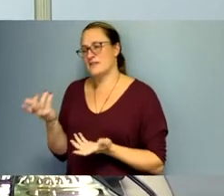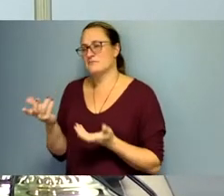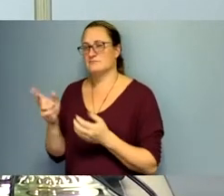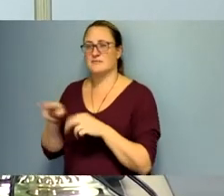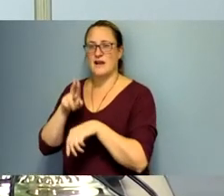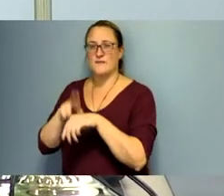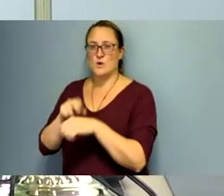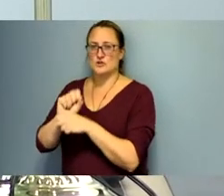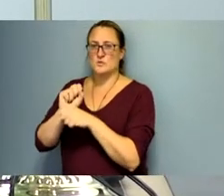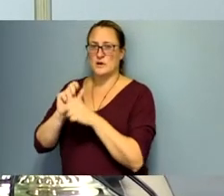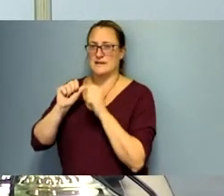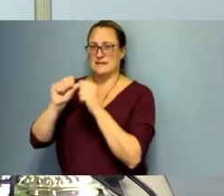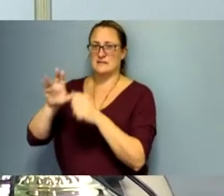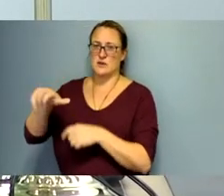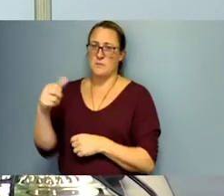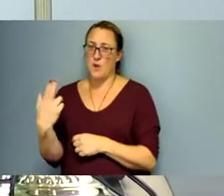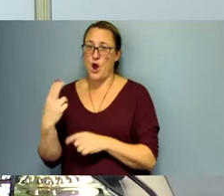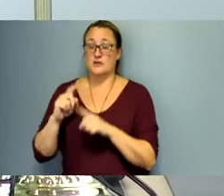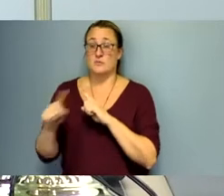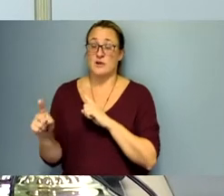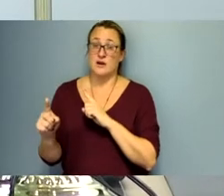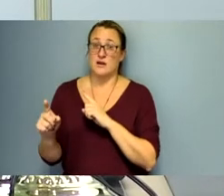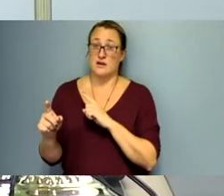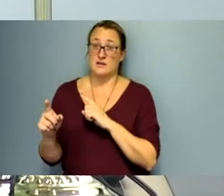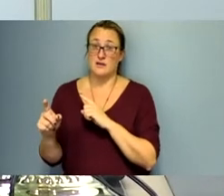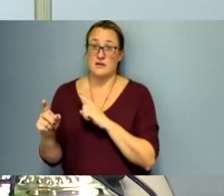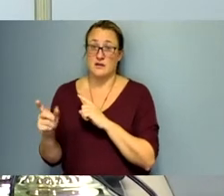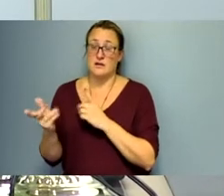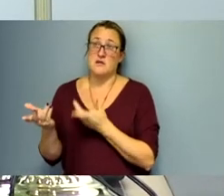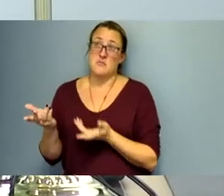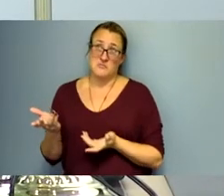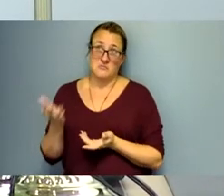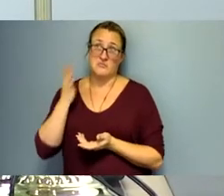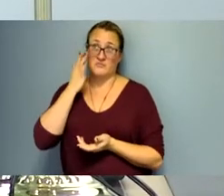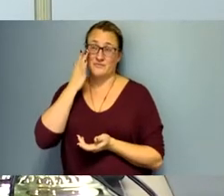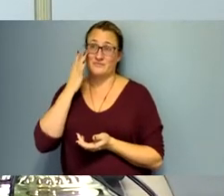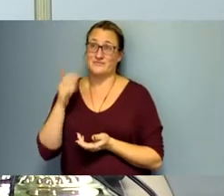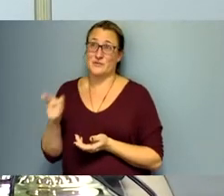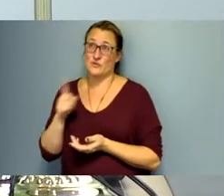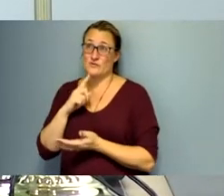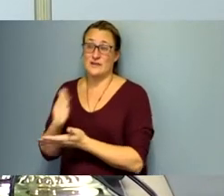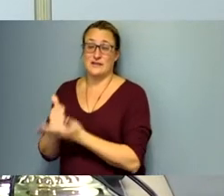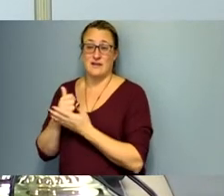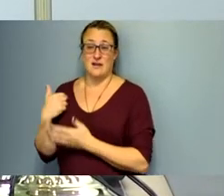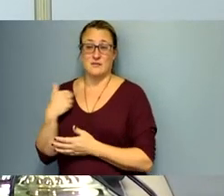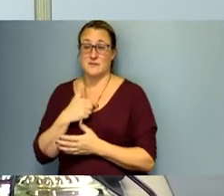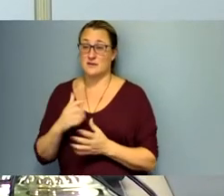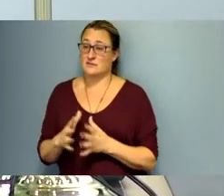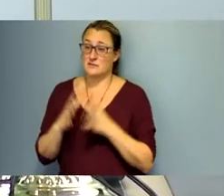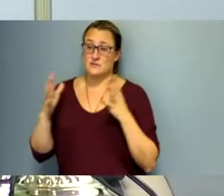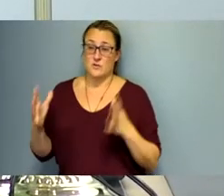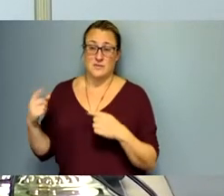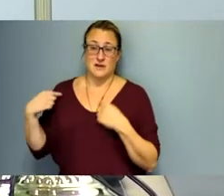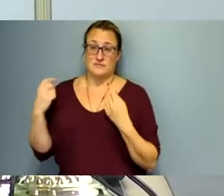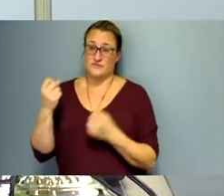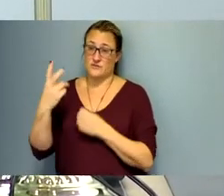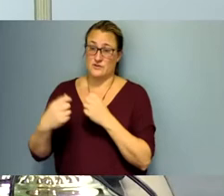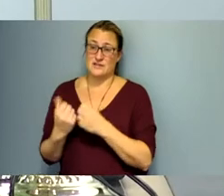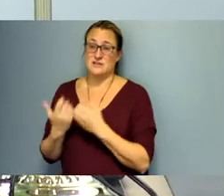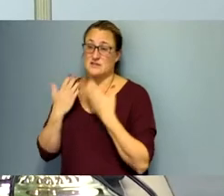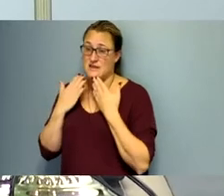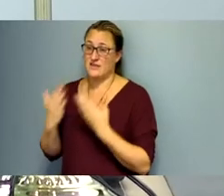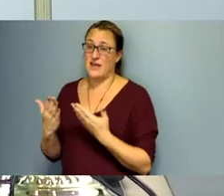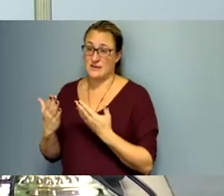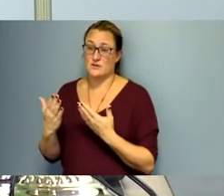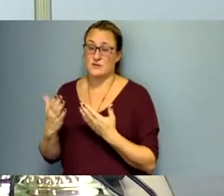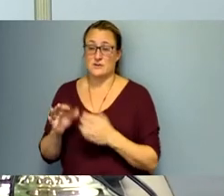you certainly have been uh you know someone who has helped us immeasurably through the last couple years uh getting